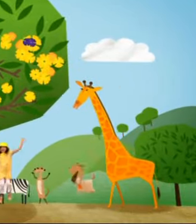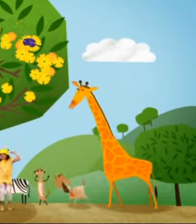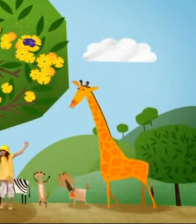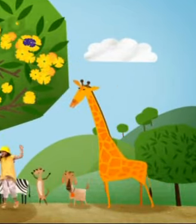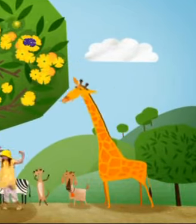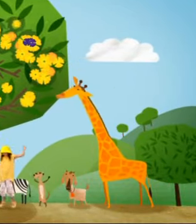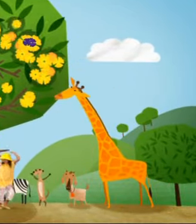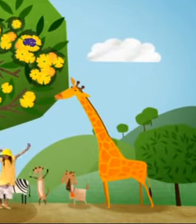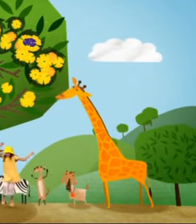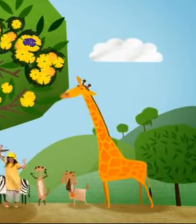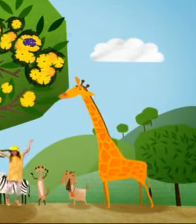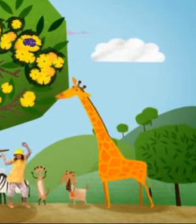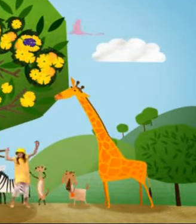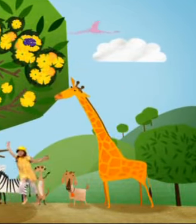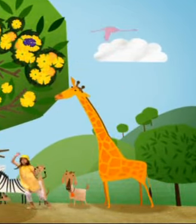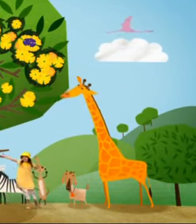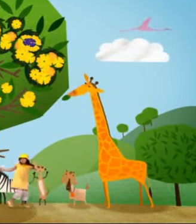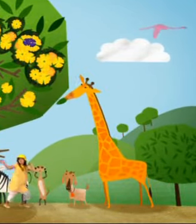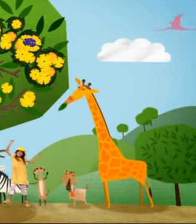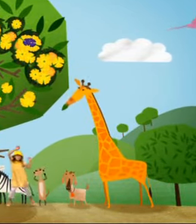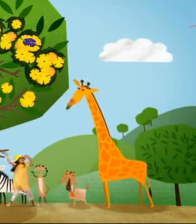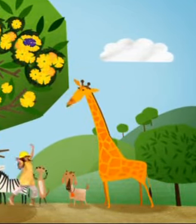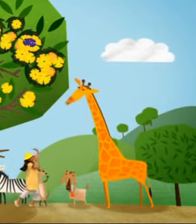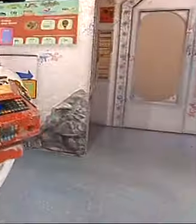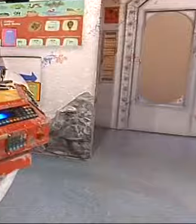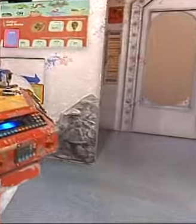Say hello to the world of CBeebies.